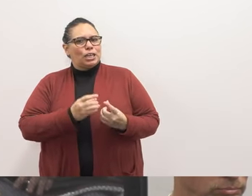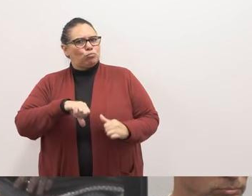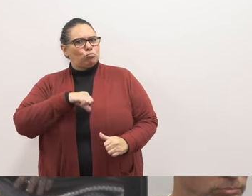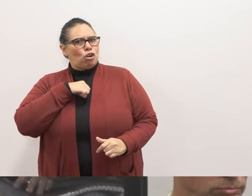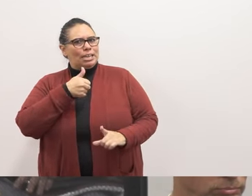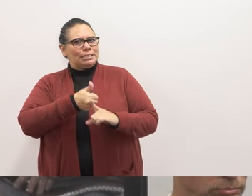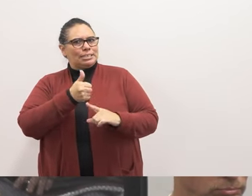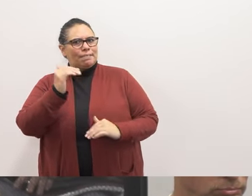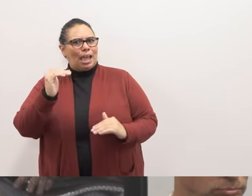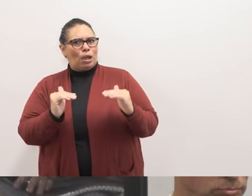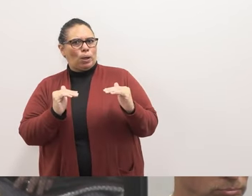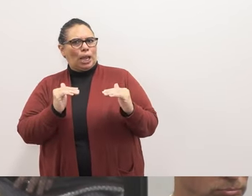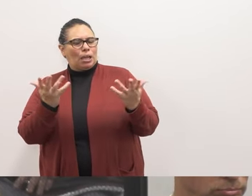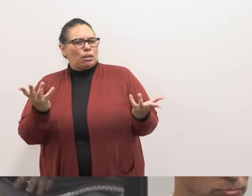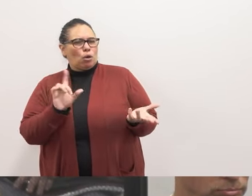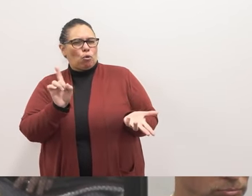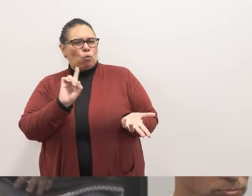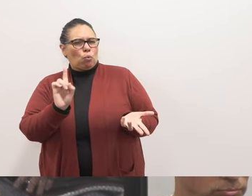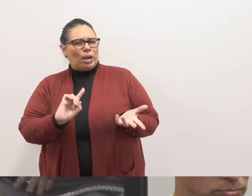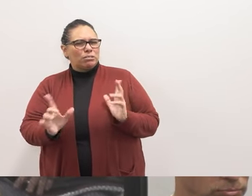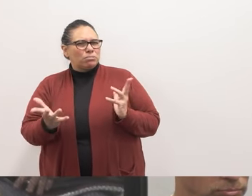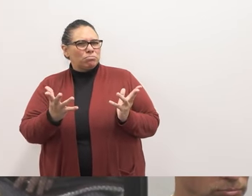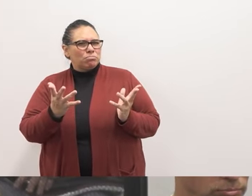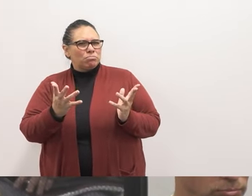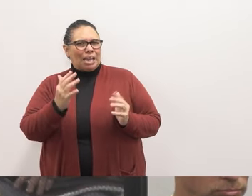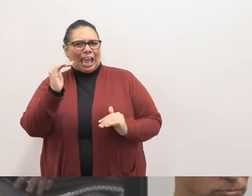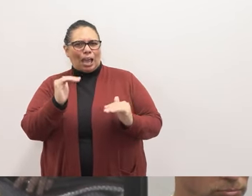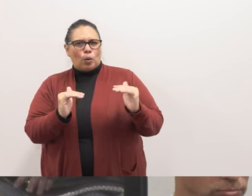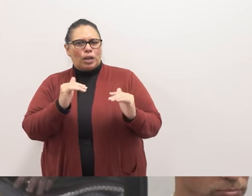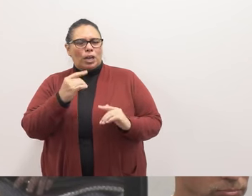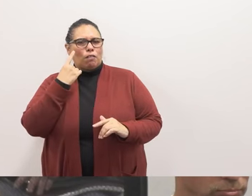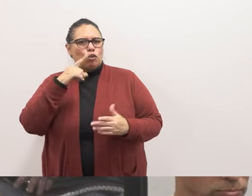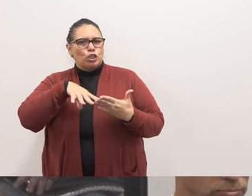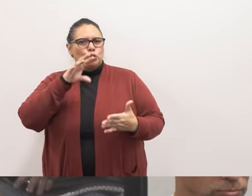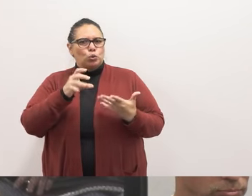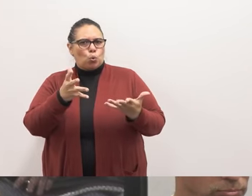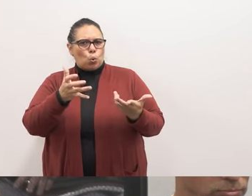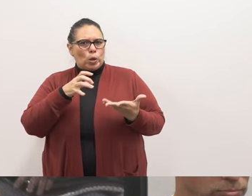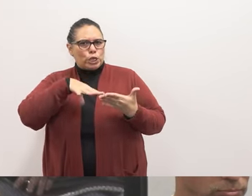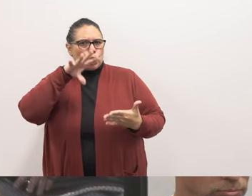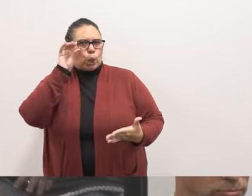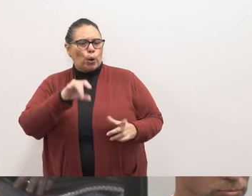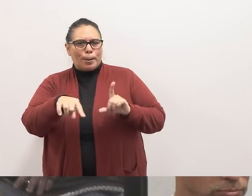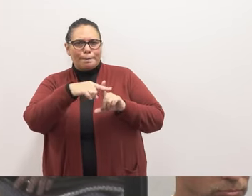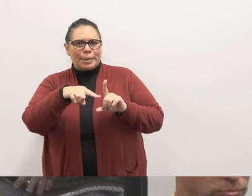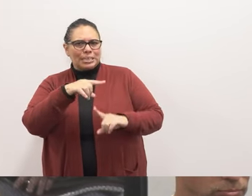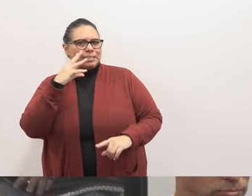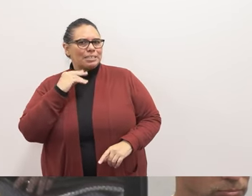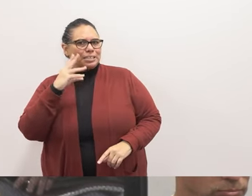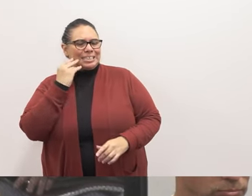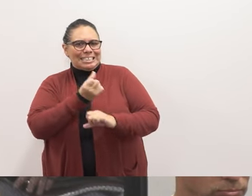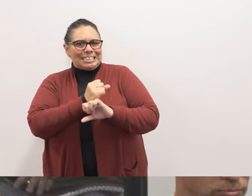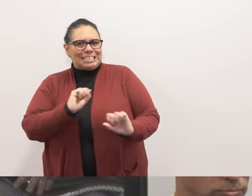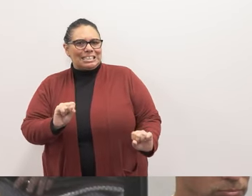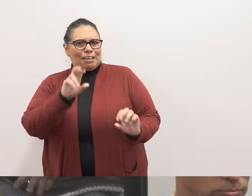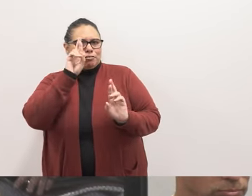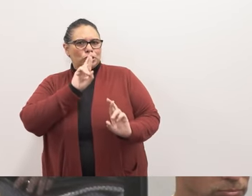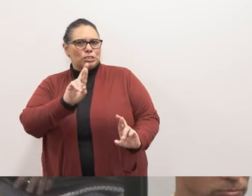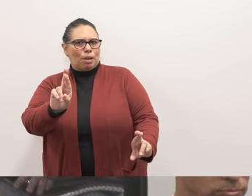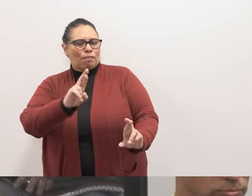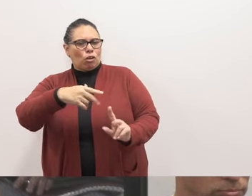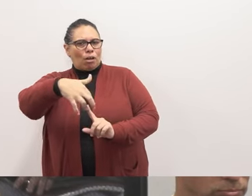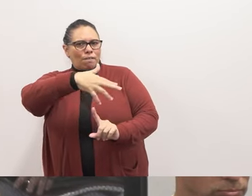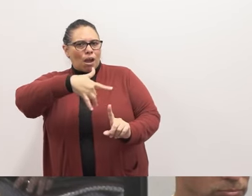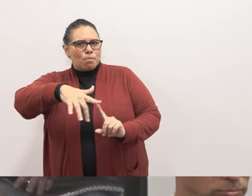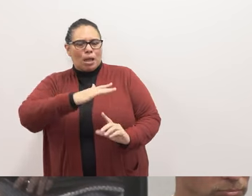equity for students who want to learn, have positive experiences with their peers, and be in safe and respectful environments. How were these